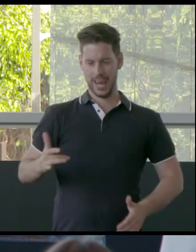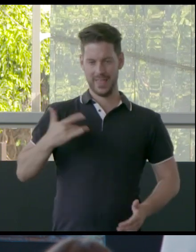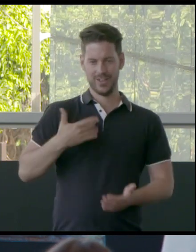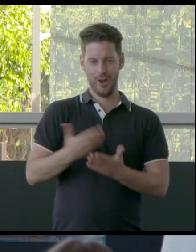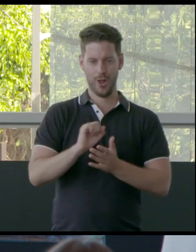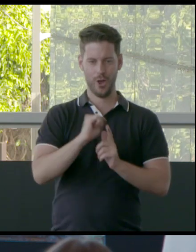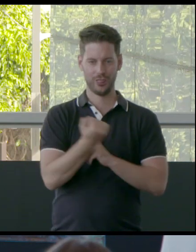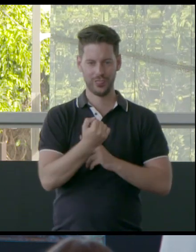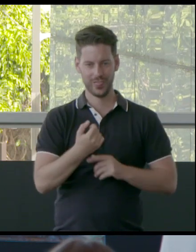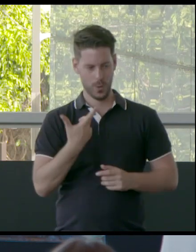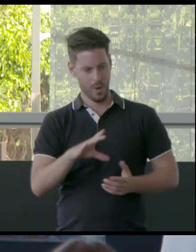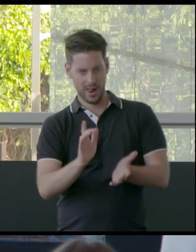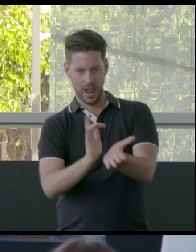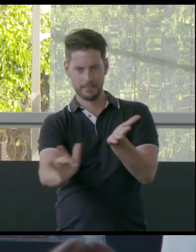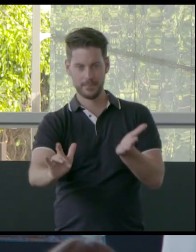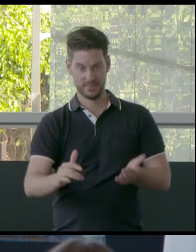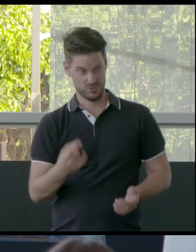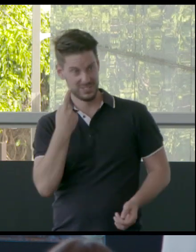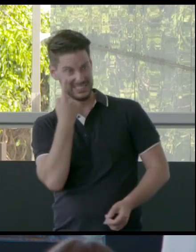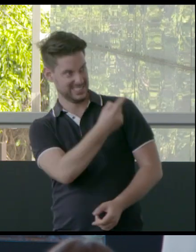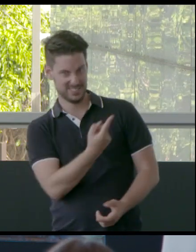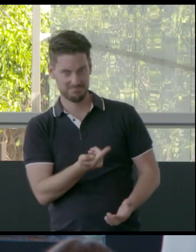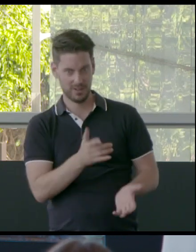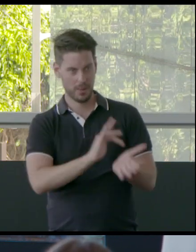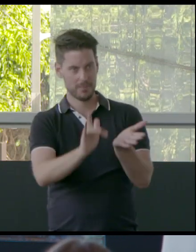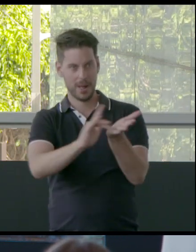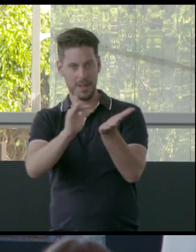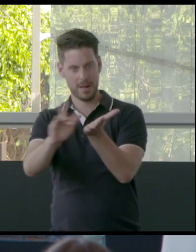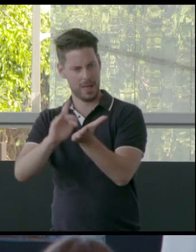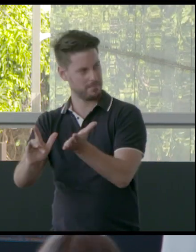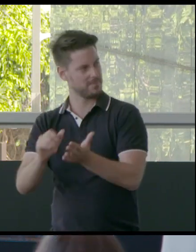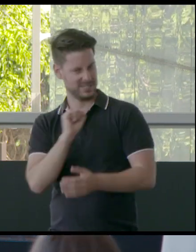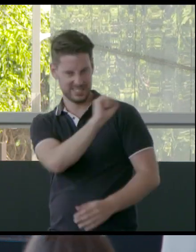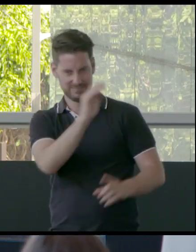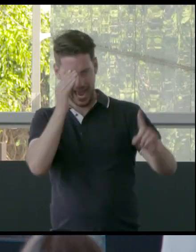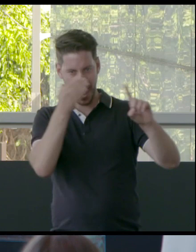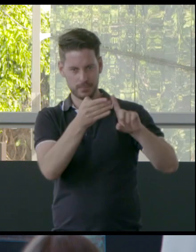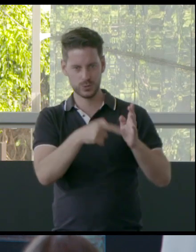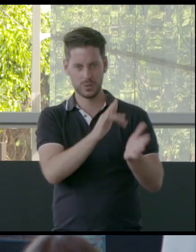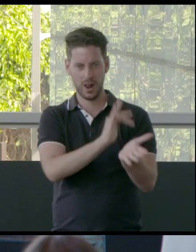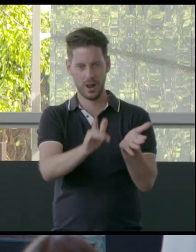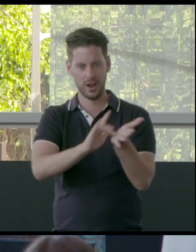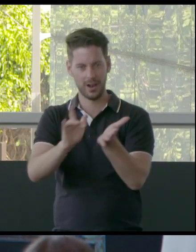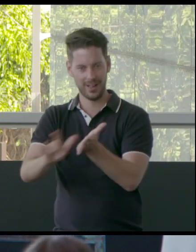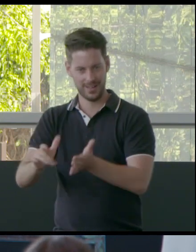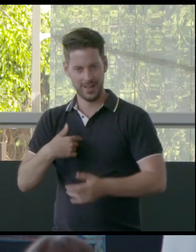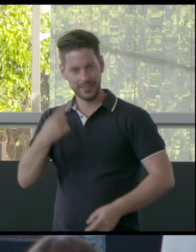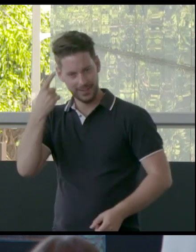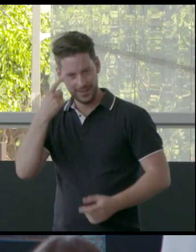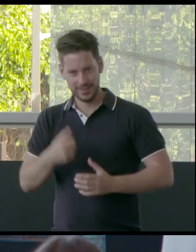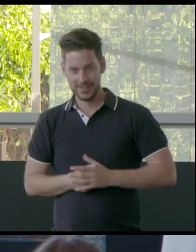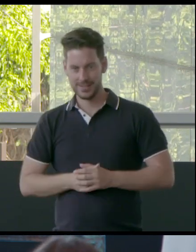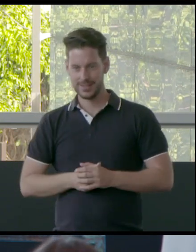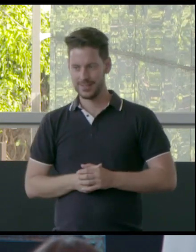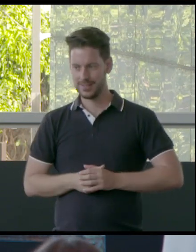itself. That's the thing that drives it and motivates it. And that's the result of it as it moves across the land. You know,